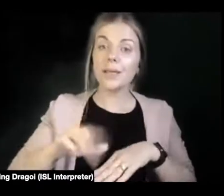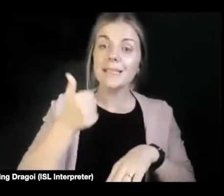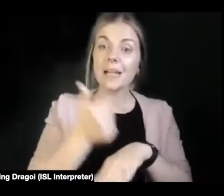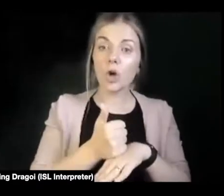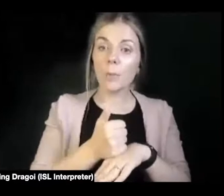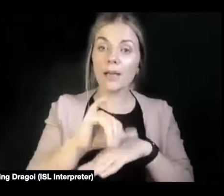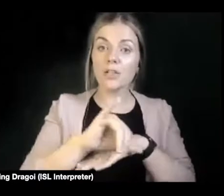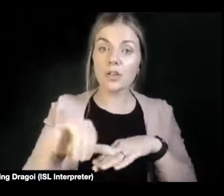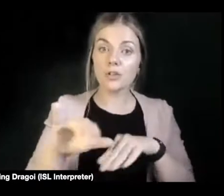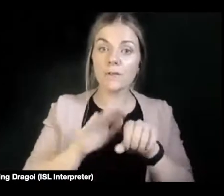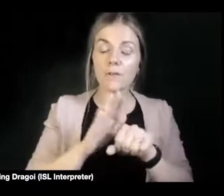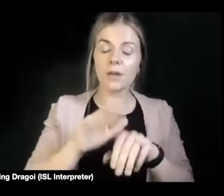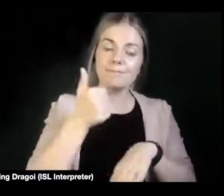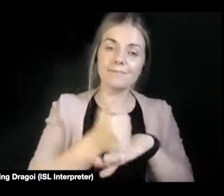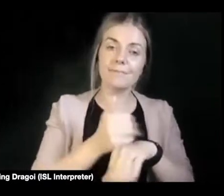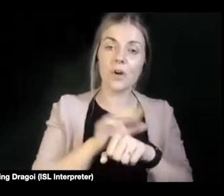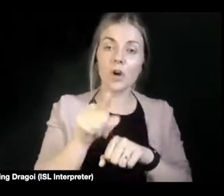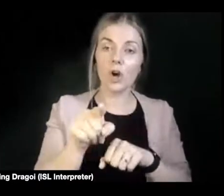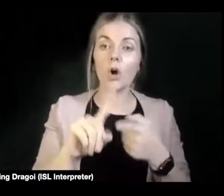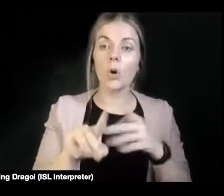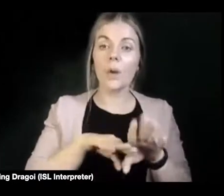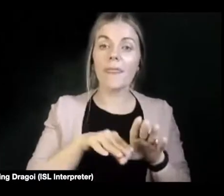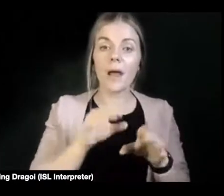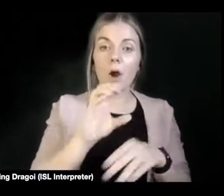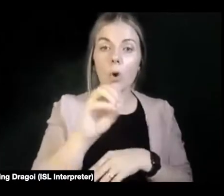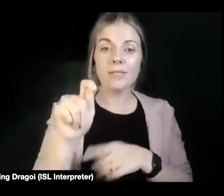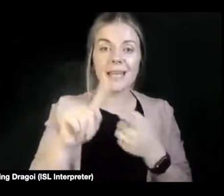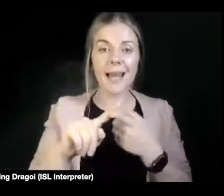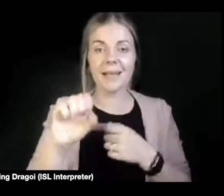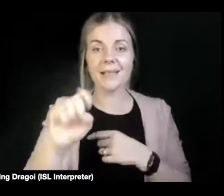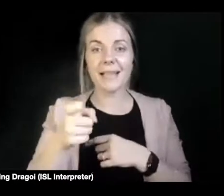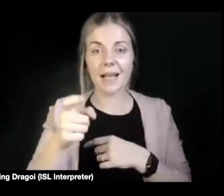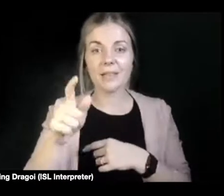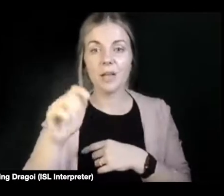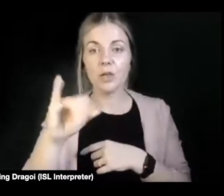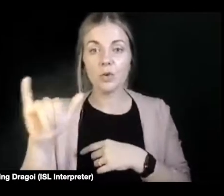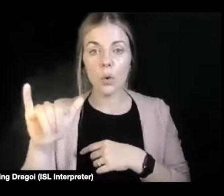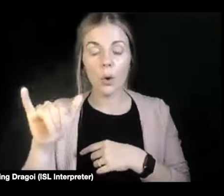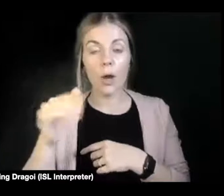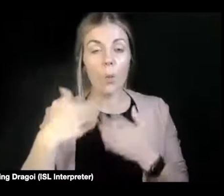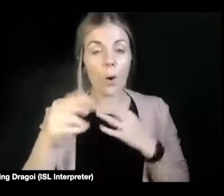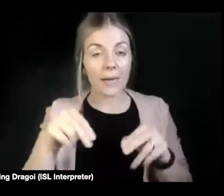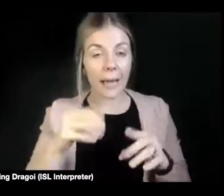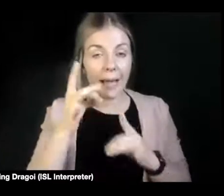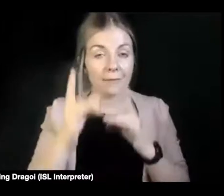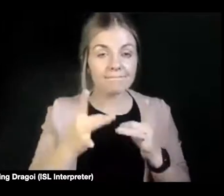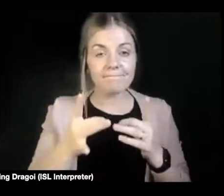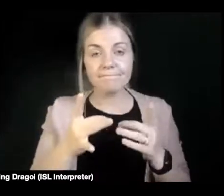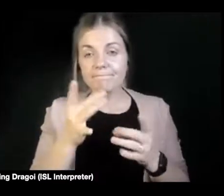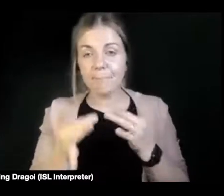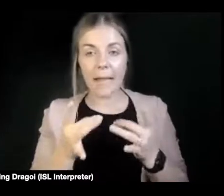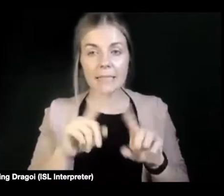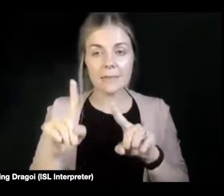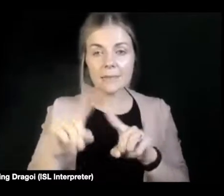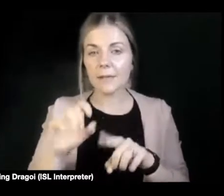occupational therapist and a sex toy specialist to see what we can come up with to try and look at particular sex toys or sex aids